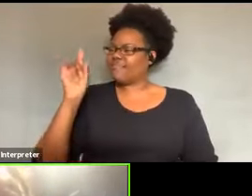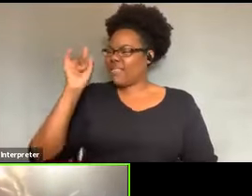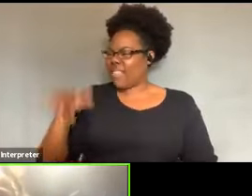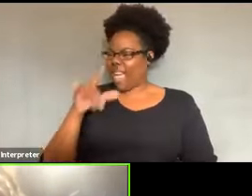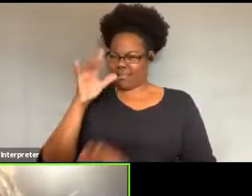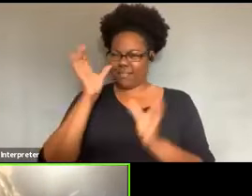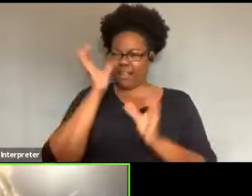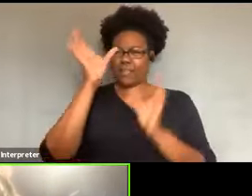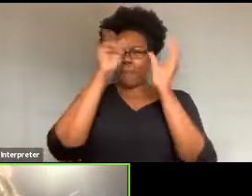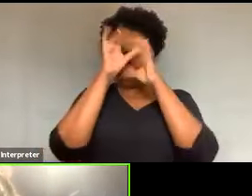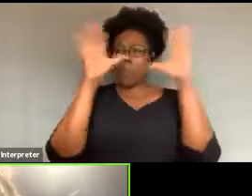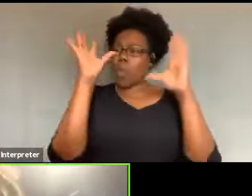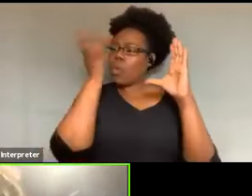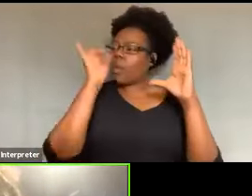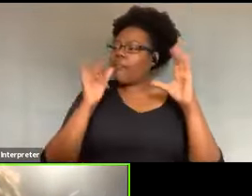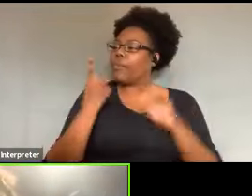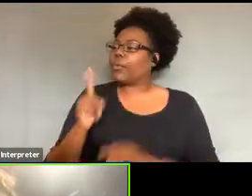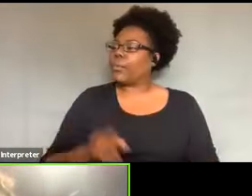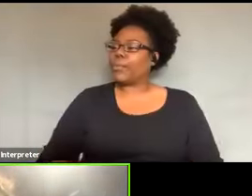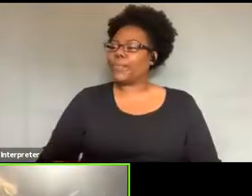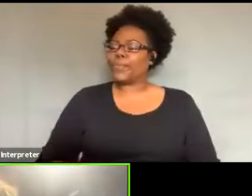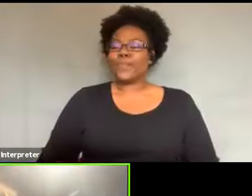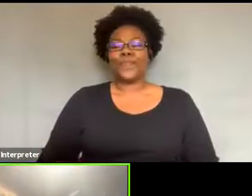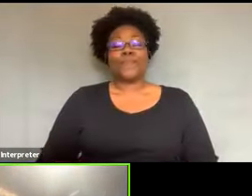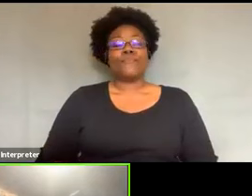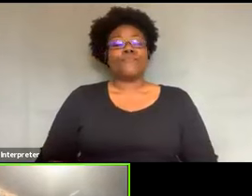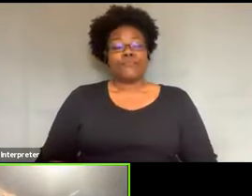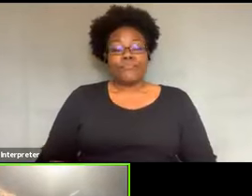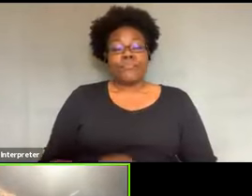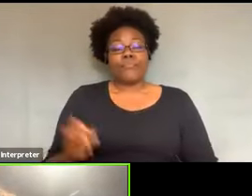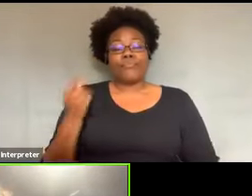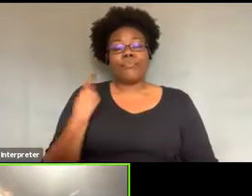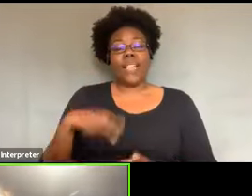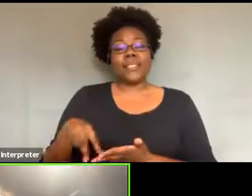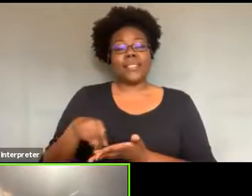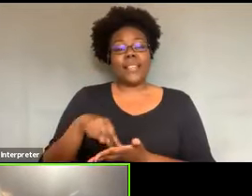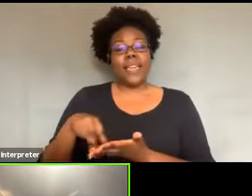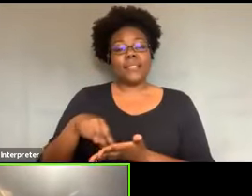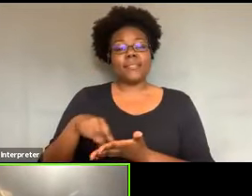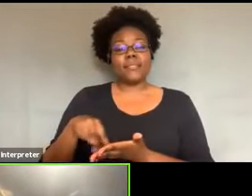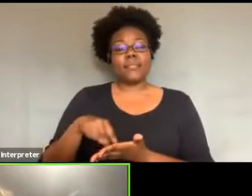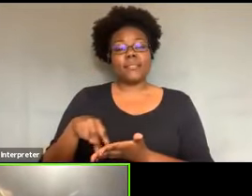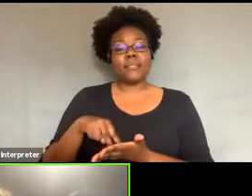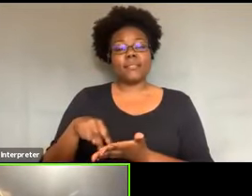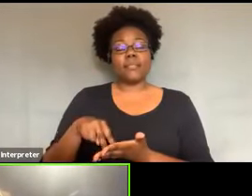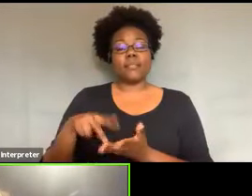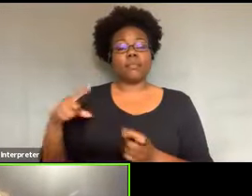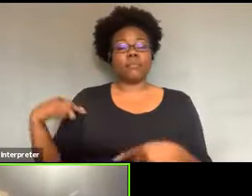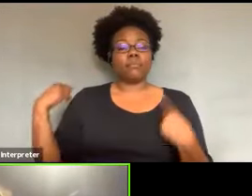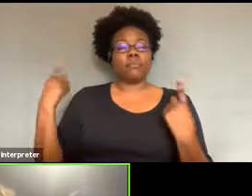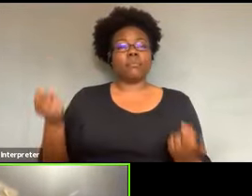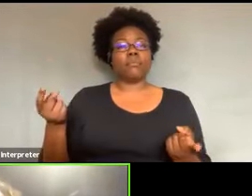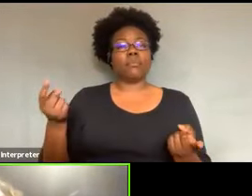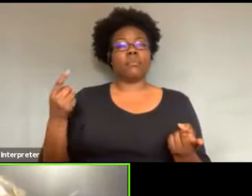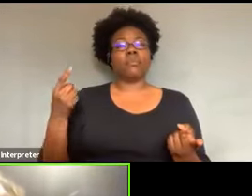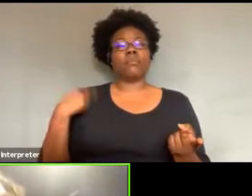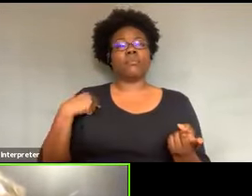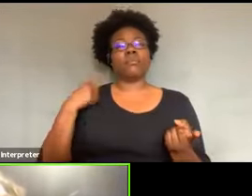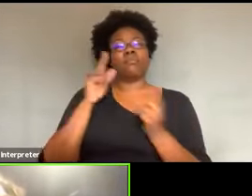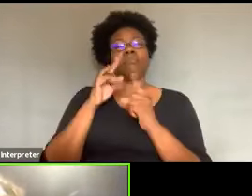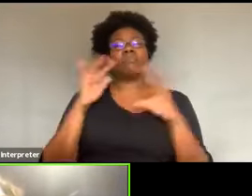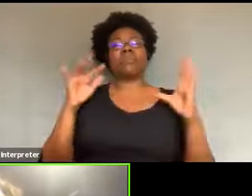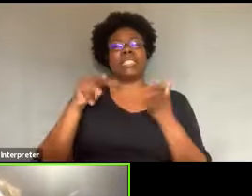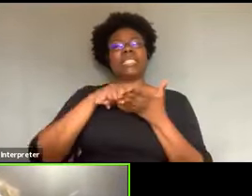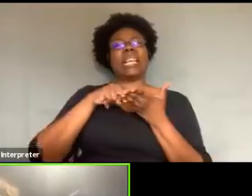Dance has always, in my mind, been, um, a, um, uh, mechanism, um, to communicate,